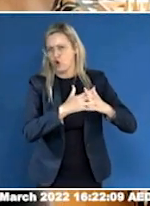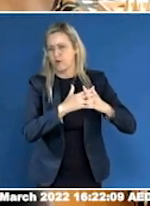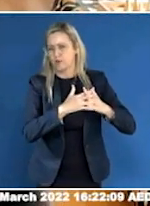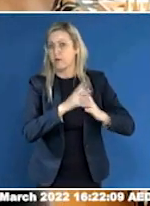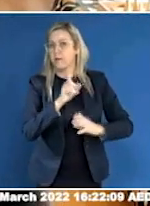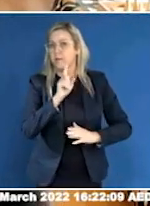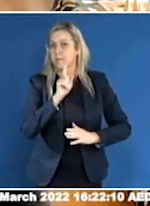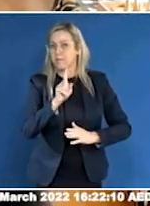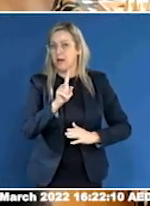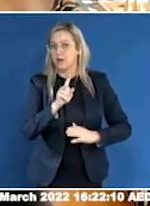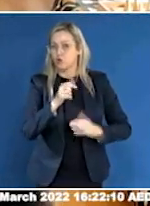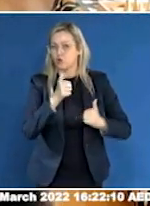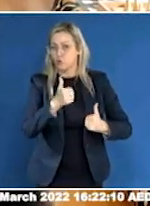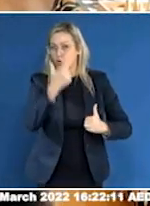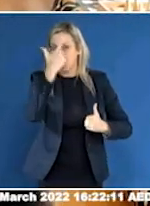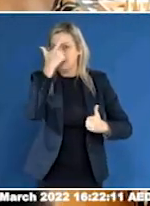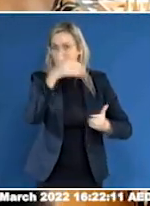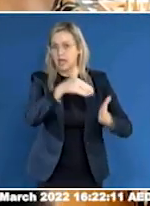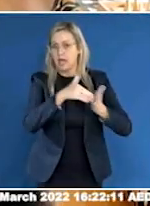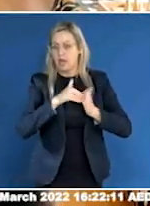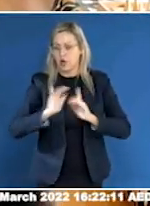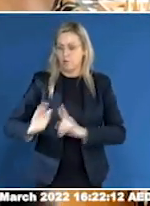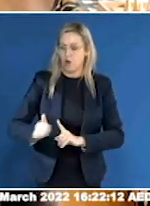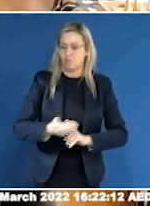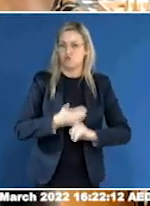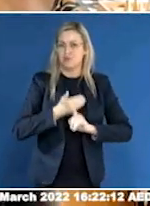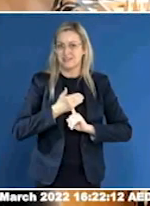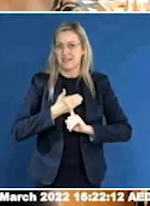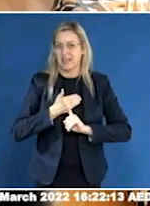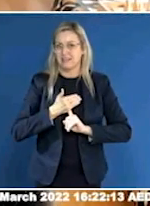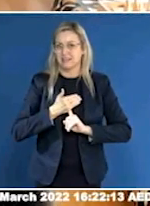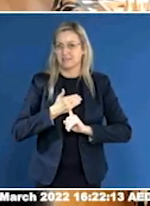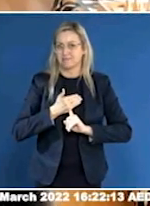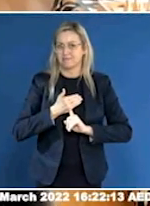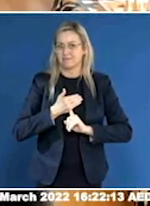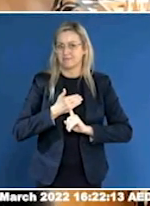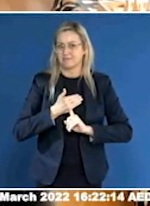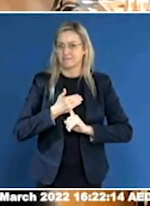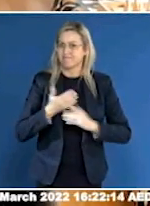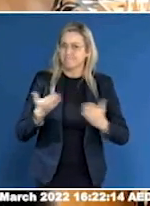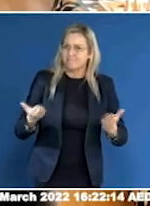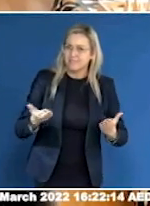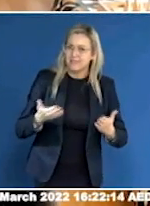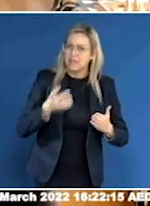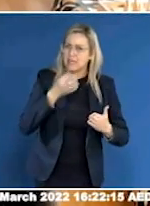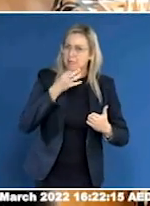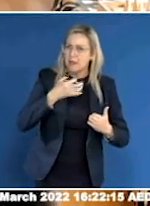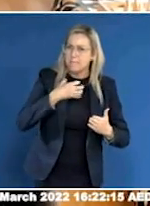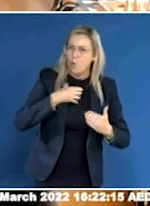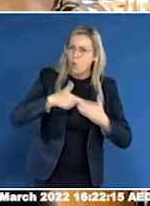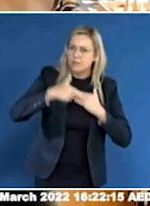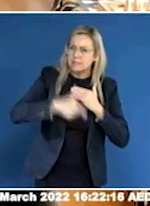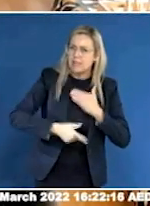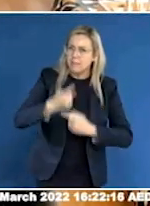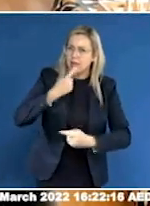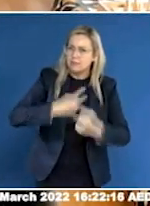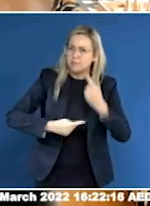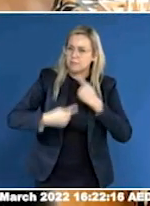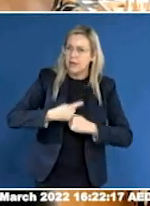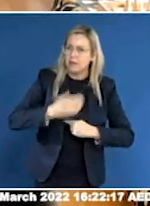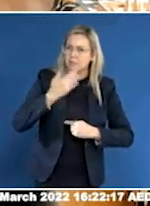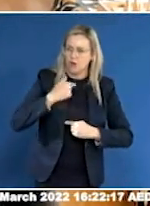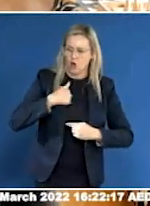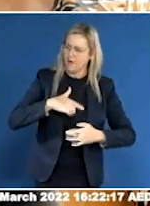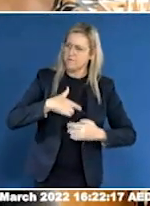protection against risk and just wondered if you could expand on that. That was really